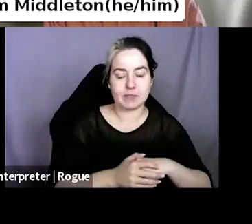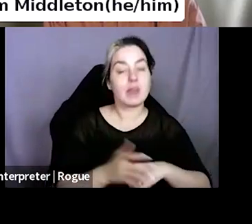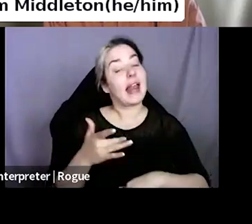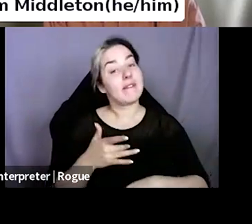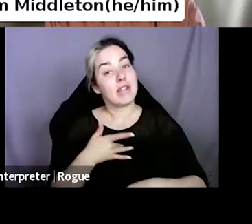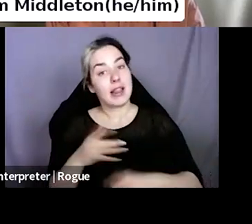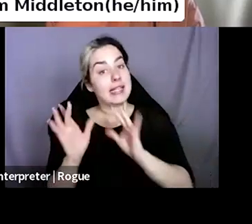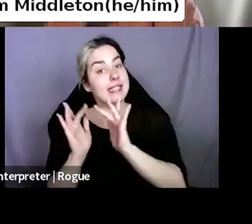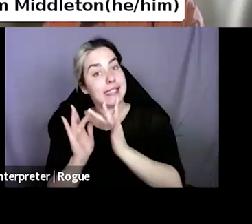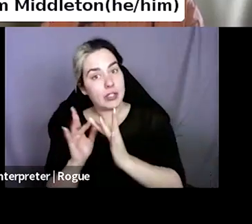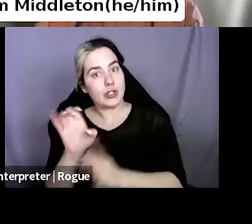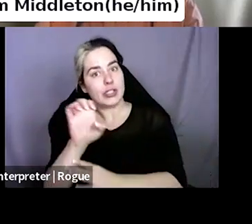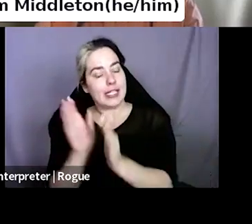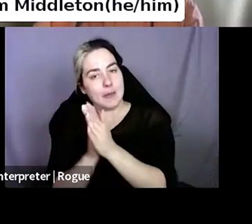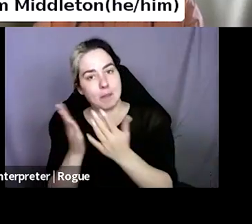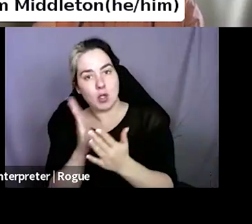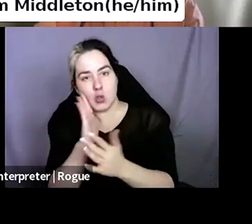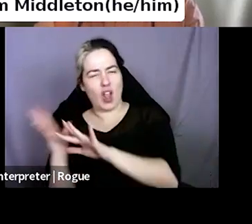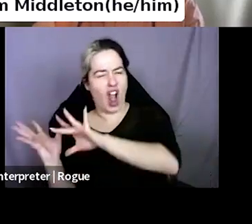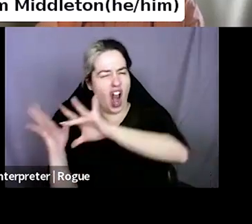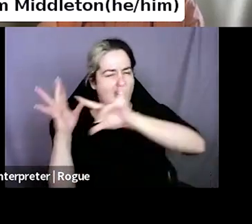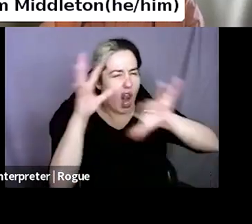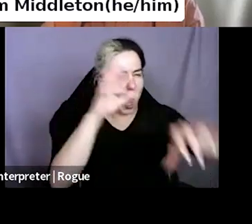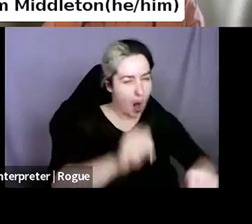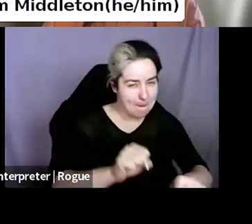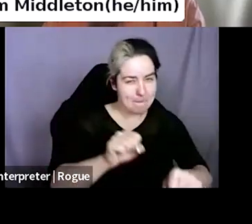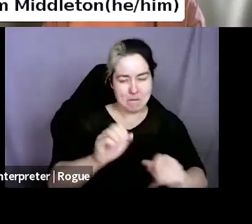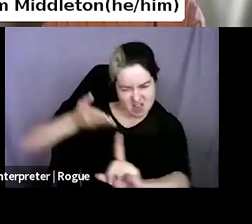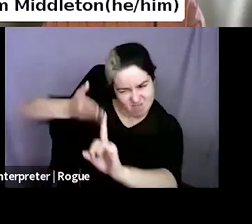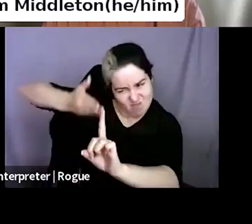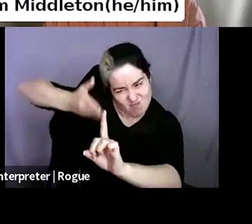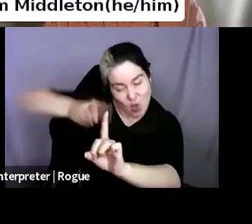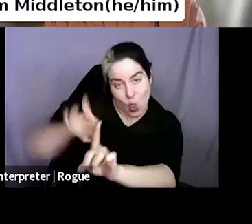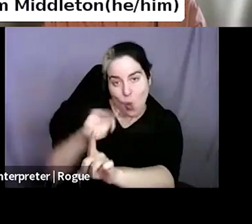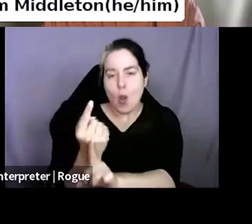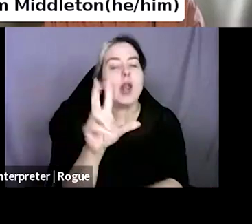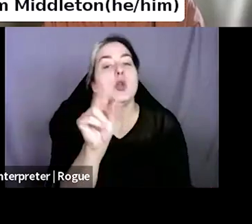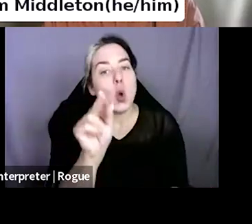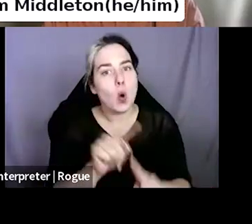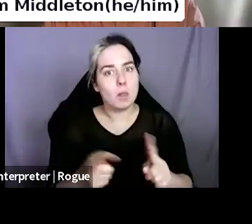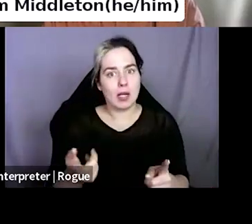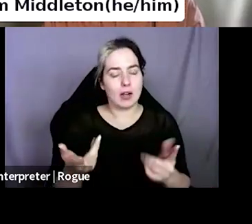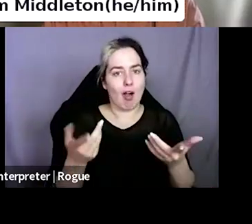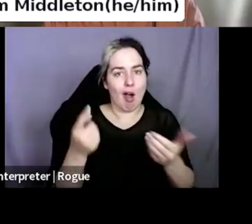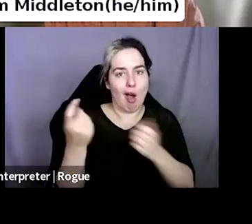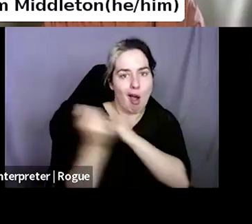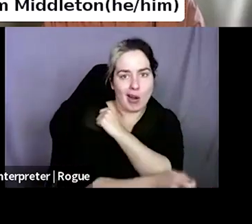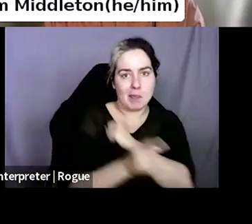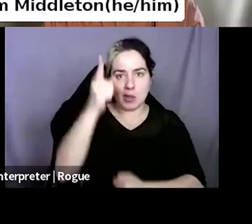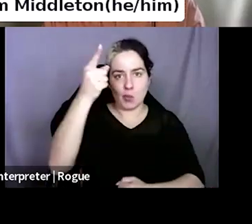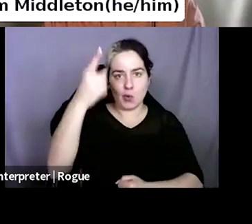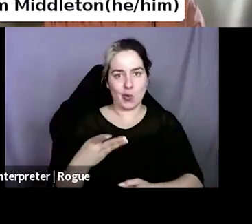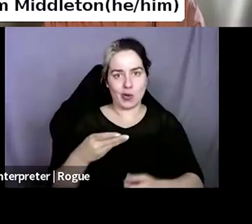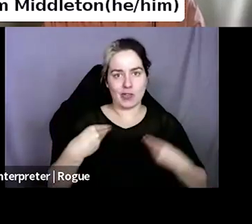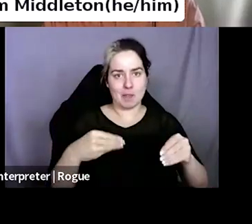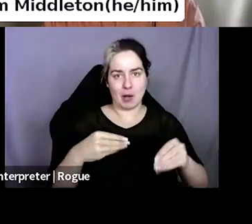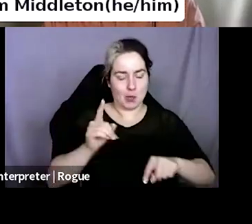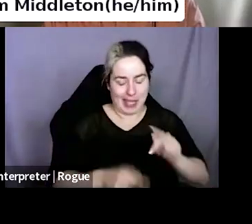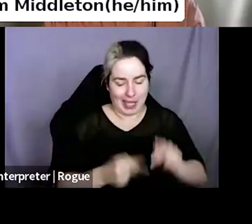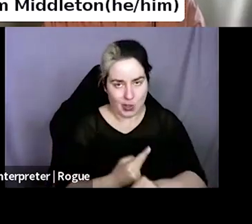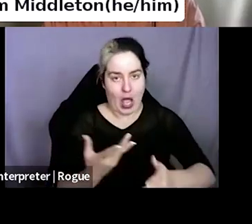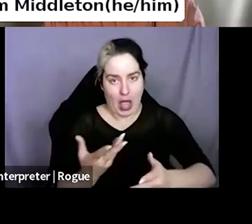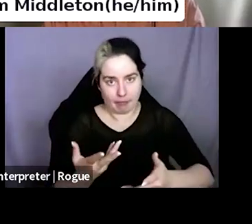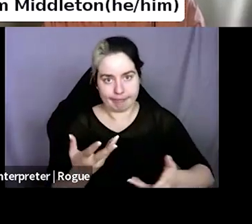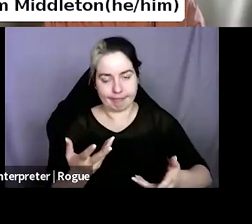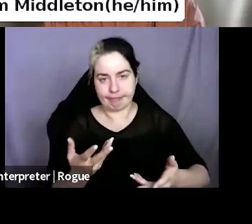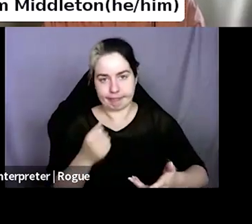but automatically excluding a quarter of the market right off the bat already, I think is really disadvantageous. Um, so if anyone here